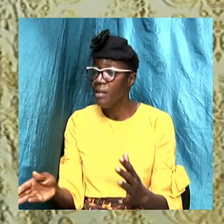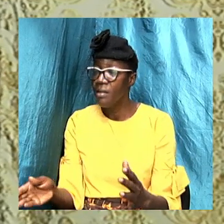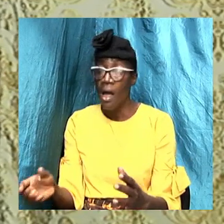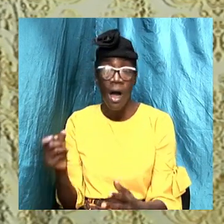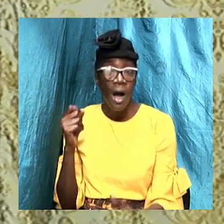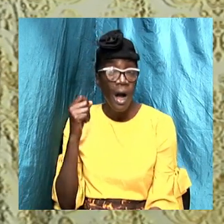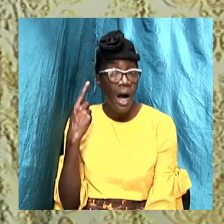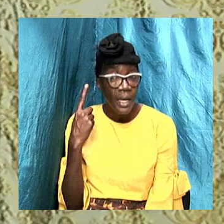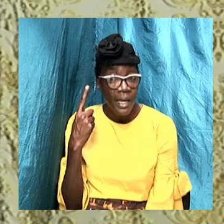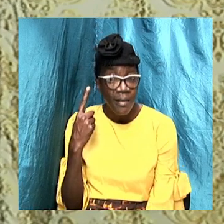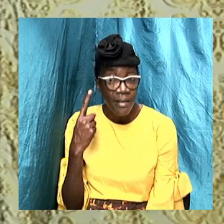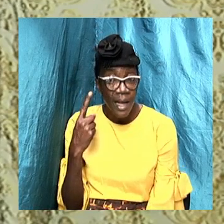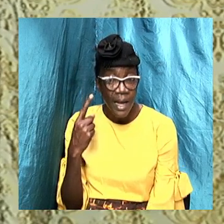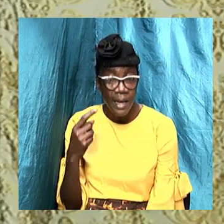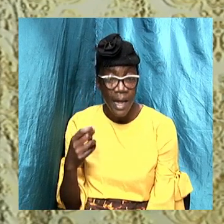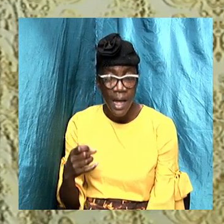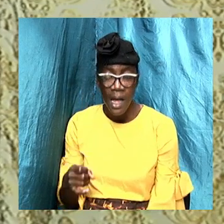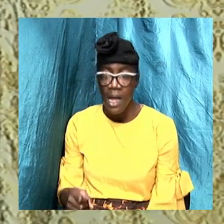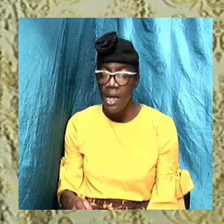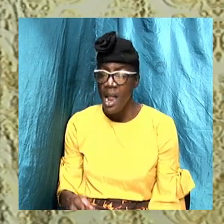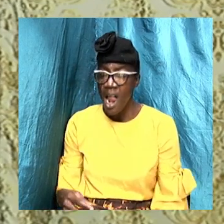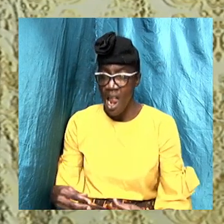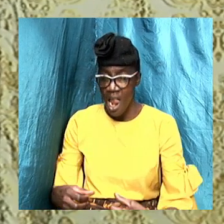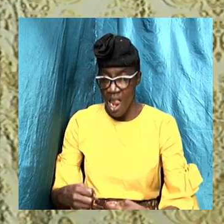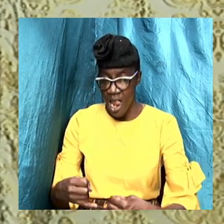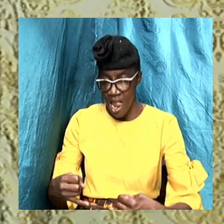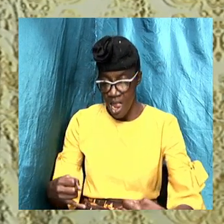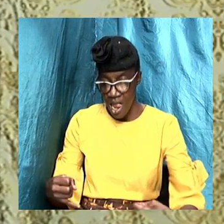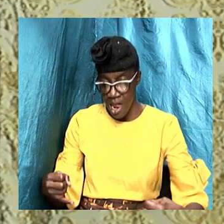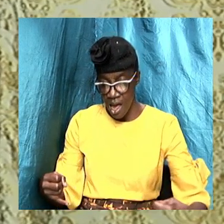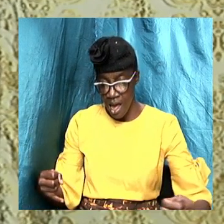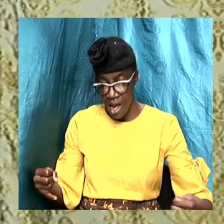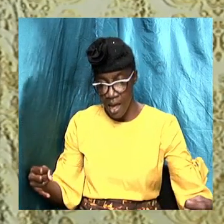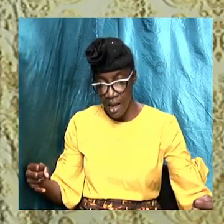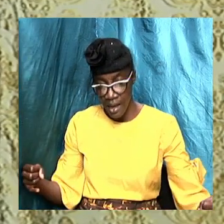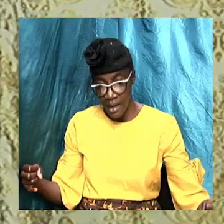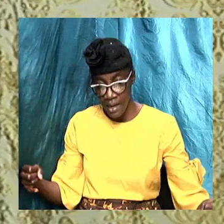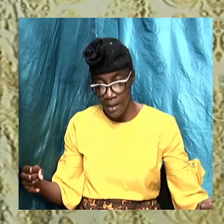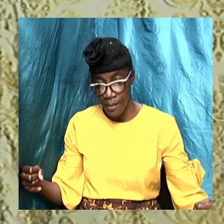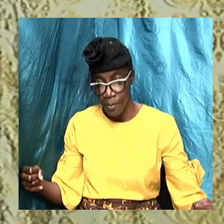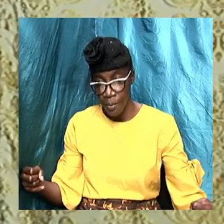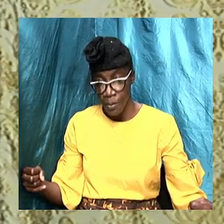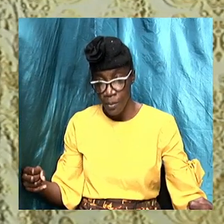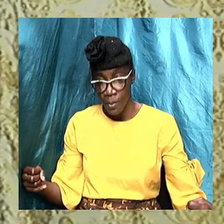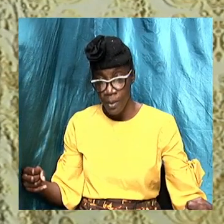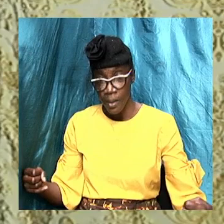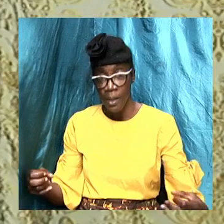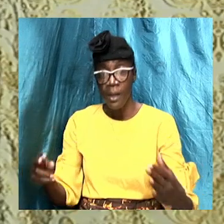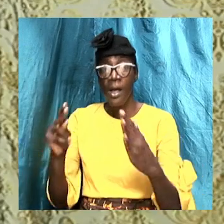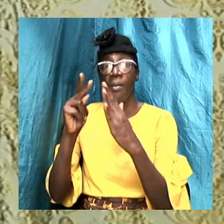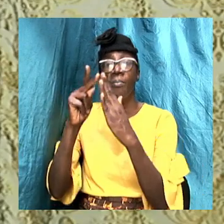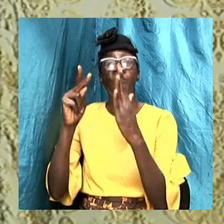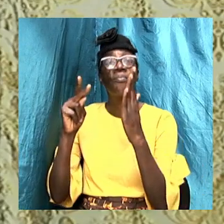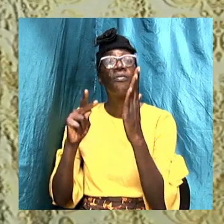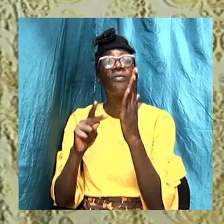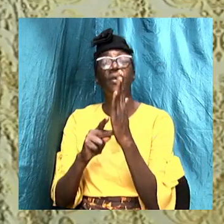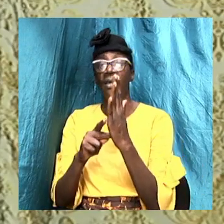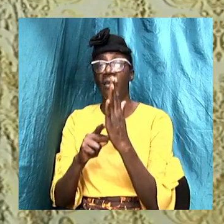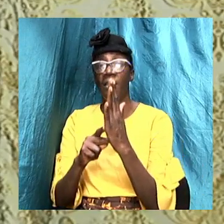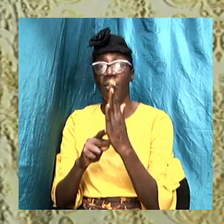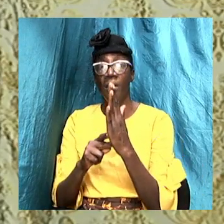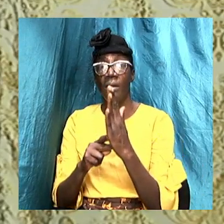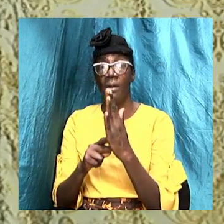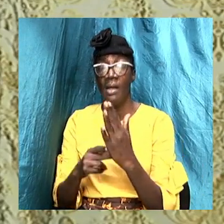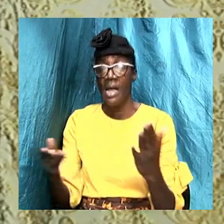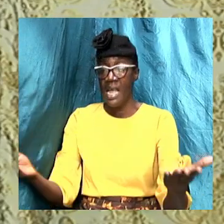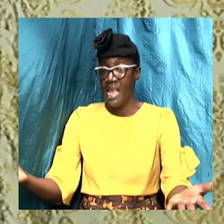and it says line up and line line up and line precept up and precept here a little